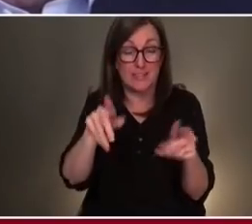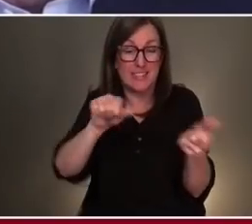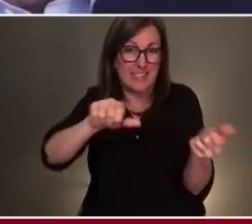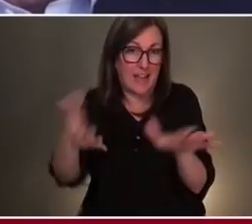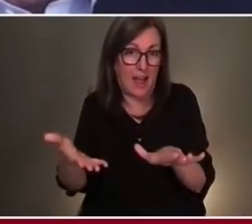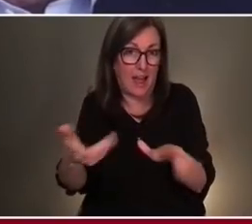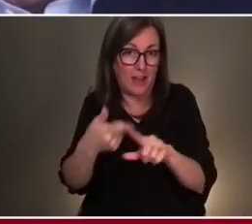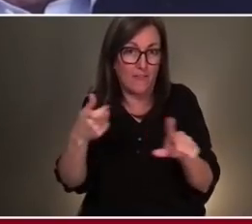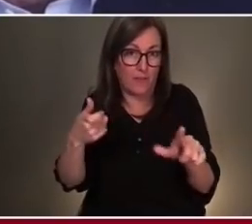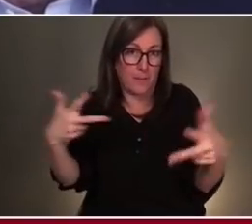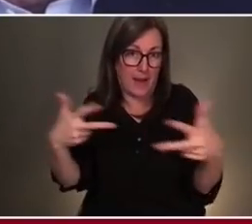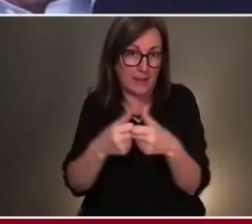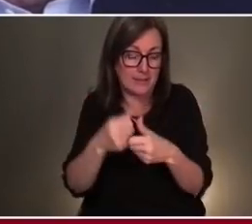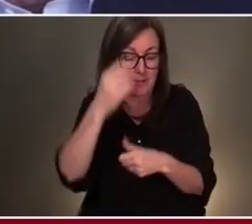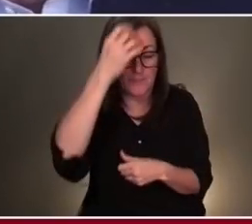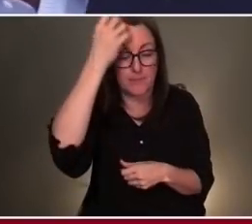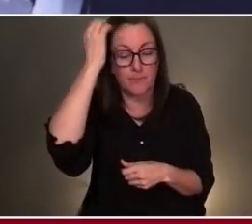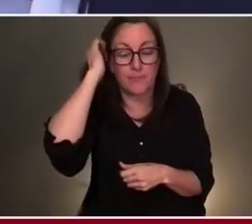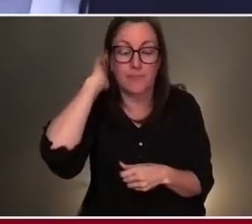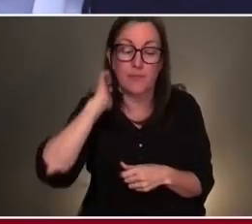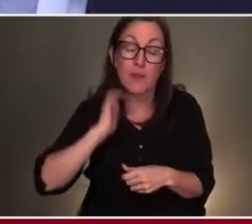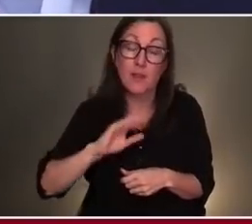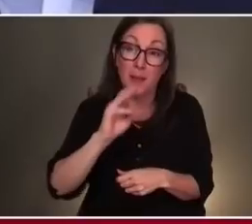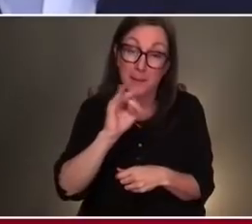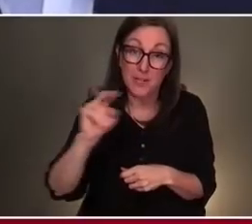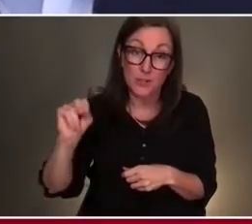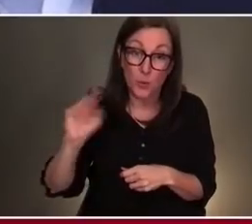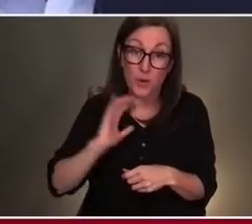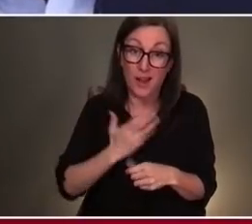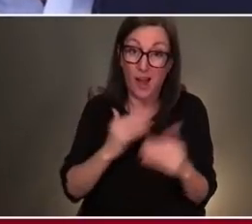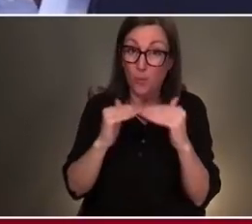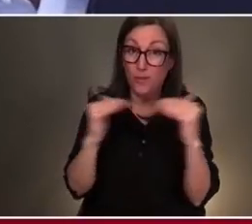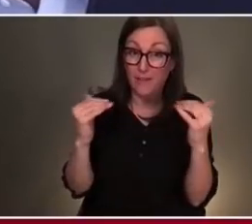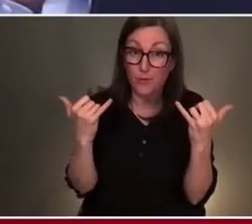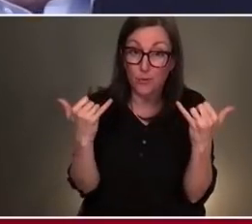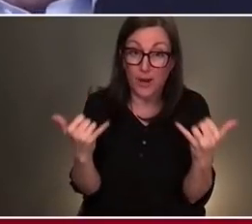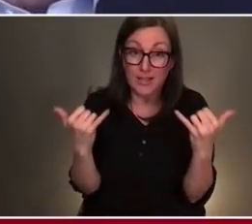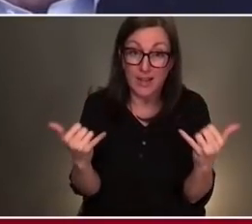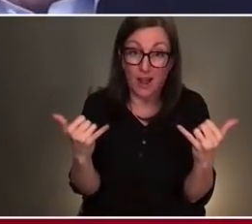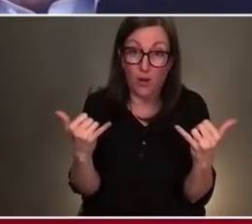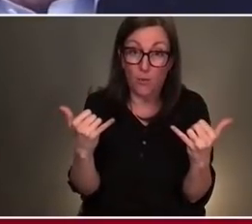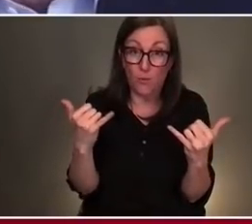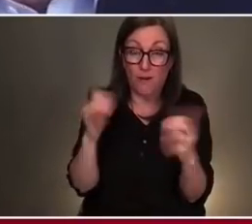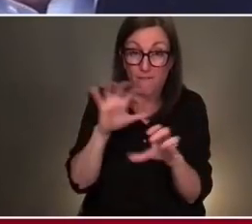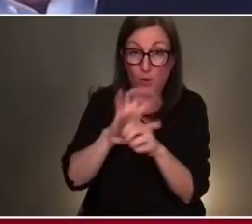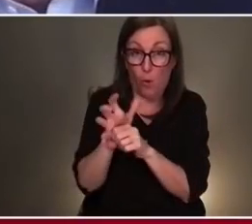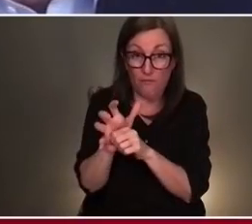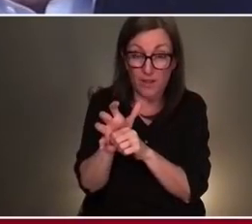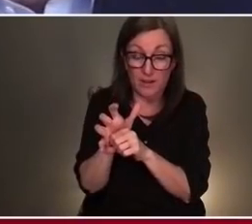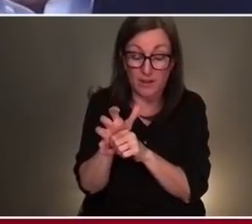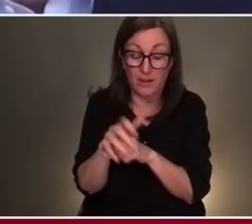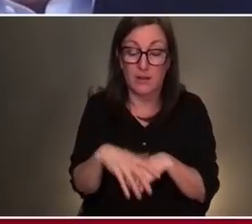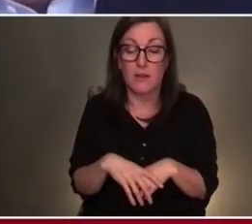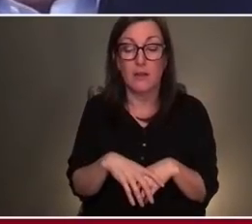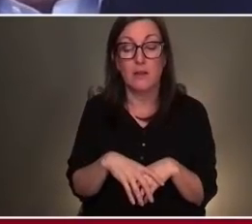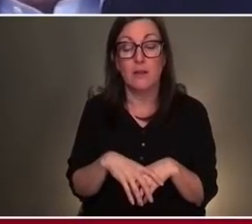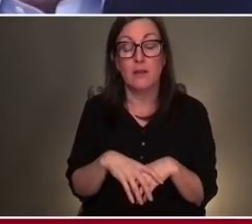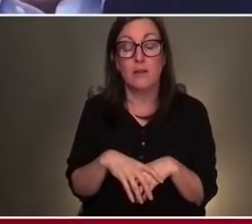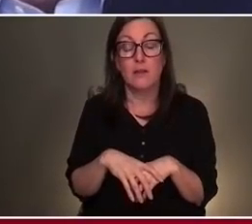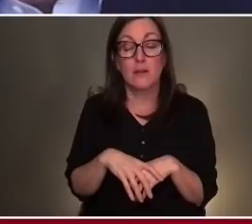And if you look at Minnesota's level, even today of COVID, your chances of